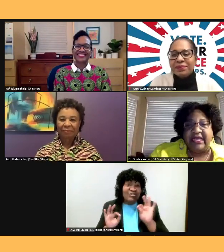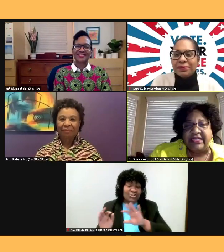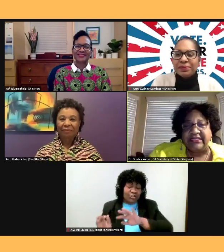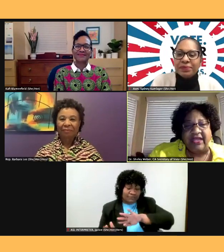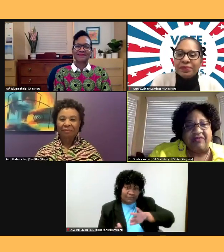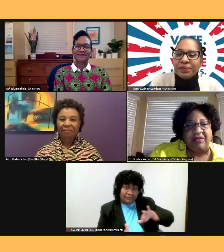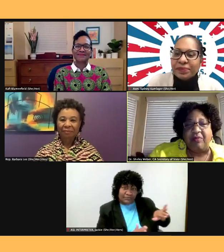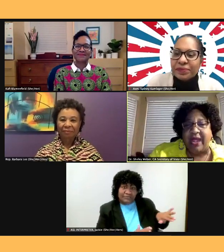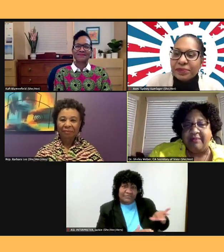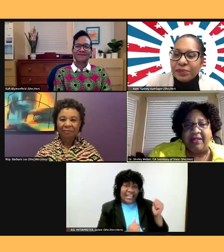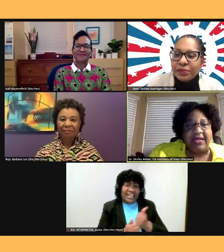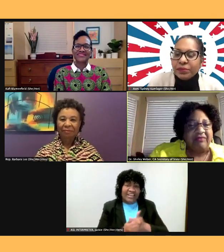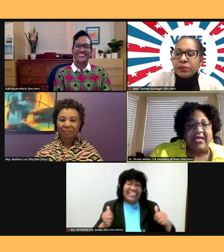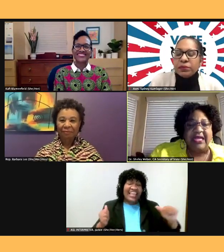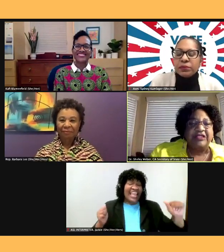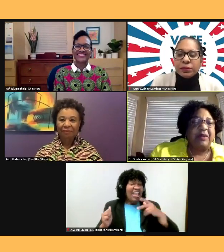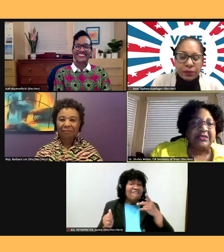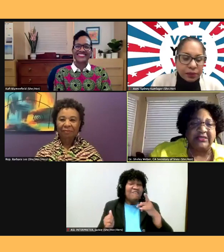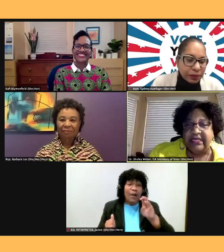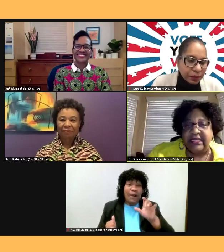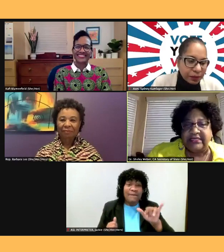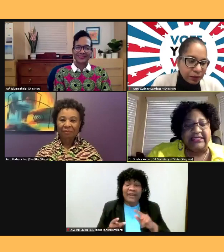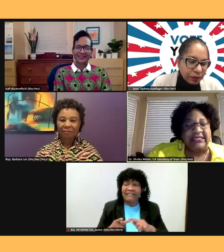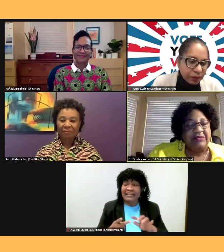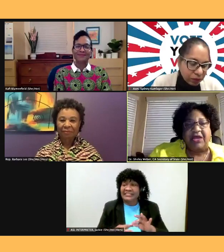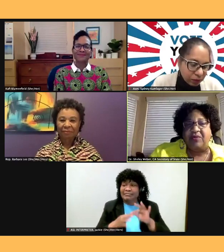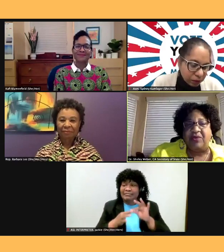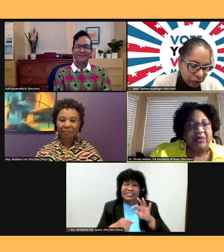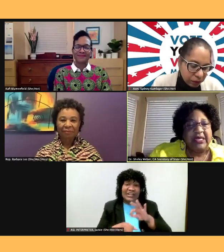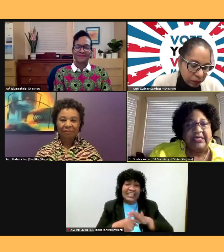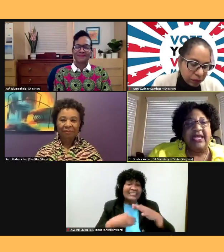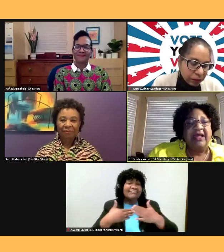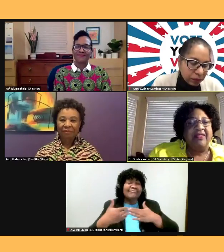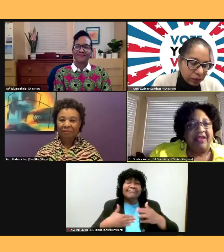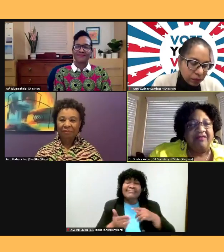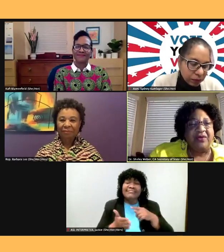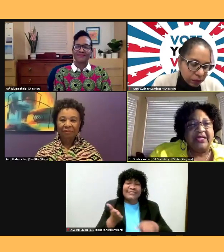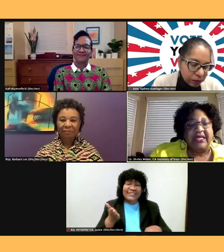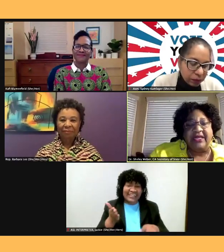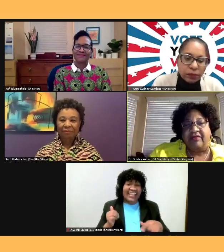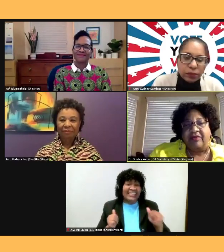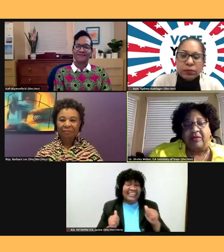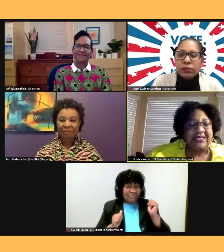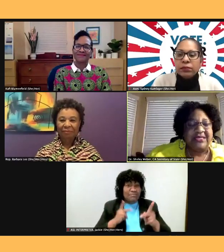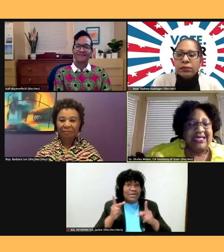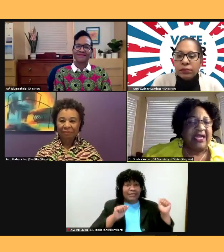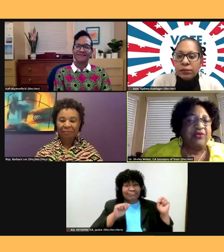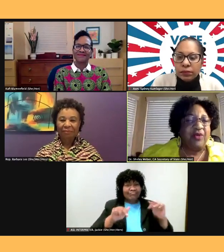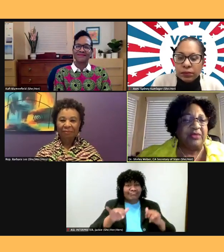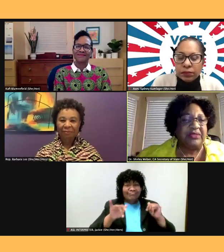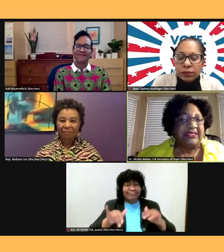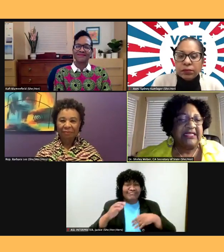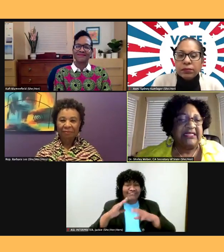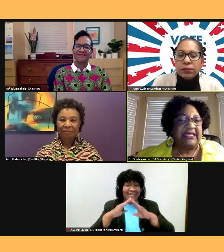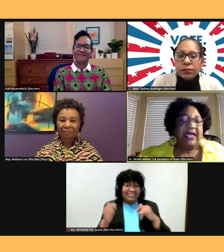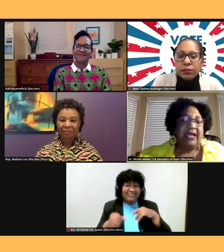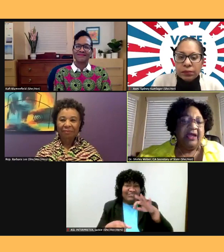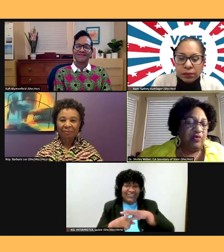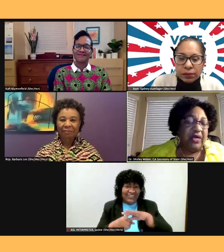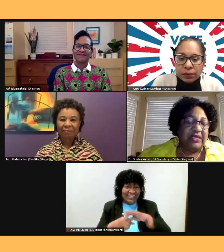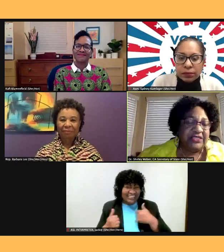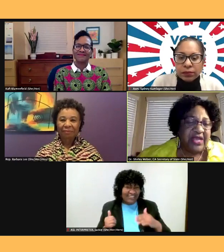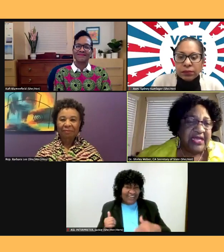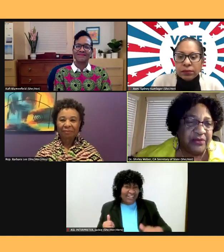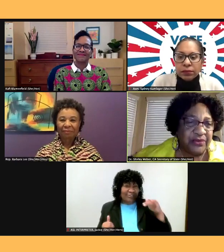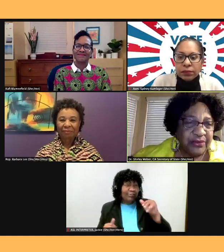primary, every special election. didn't matter what it was. They voted in our living room. So as a kid, I grew up with this idea of one that you had to go to